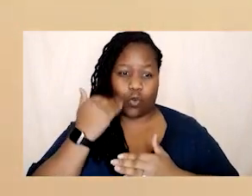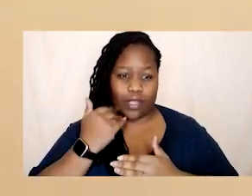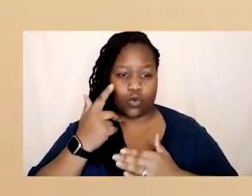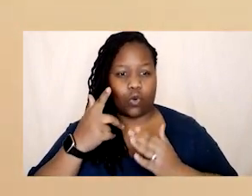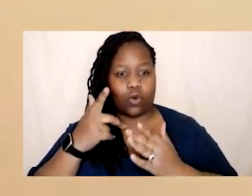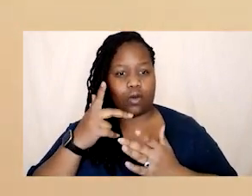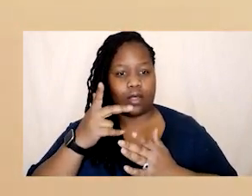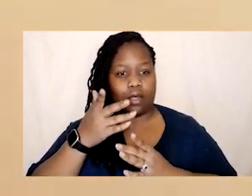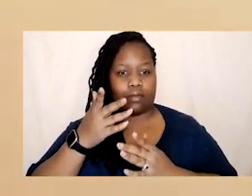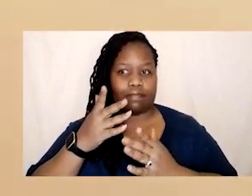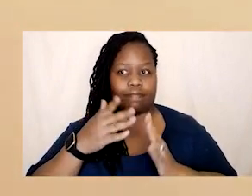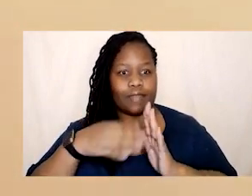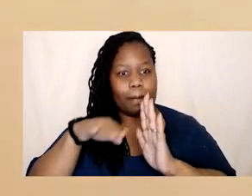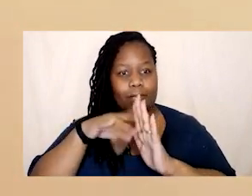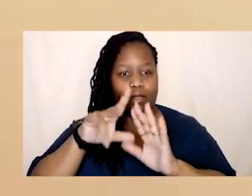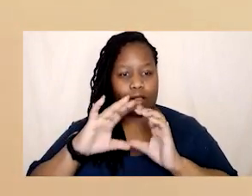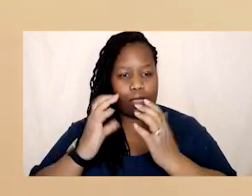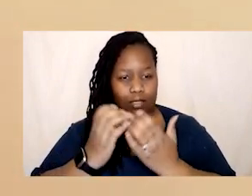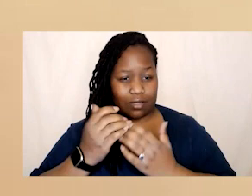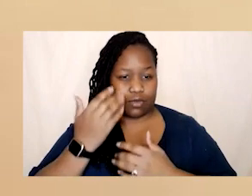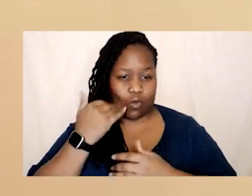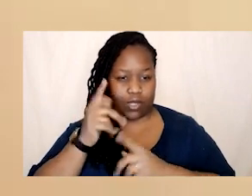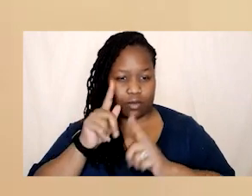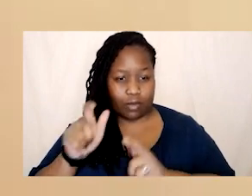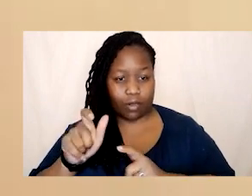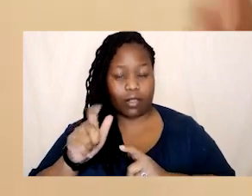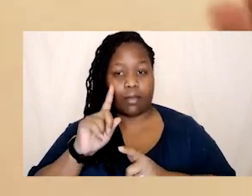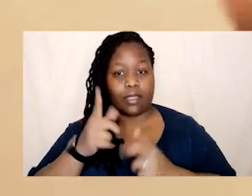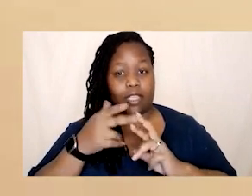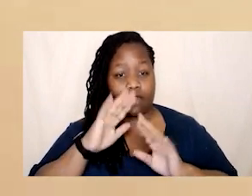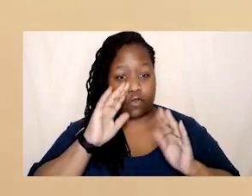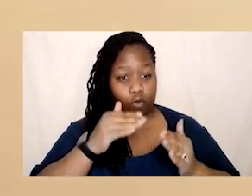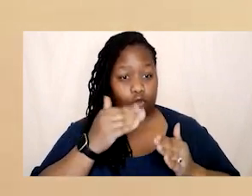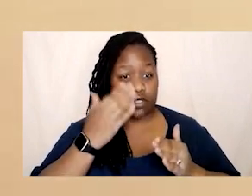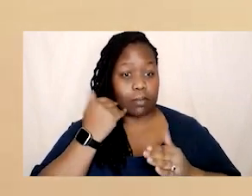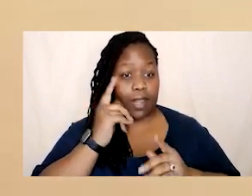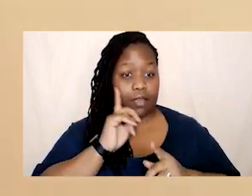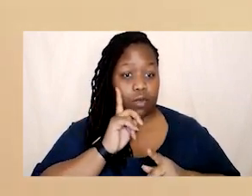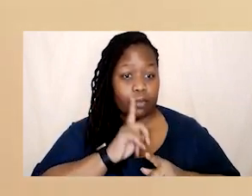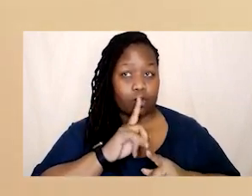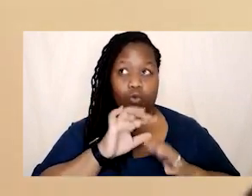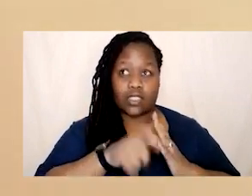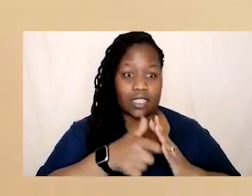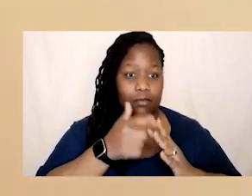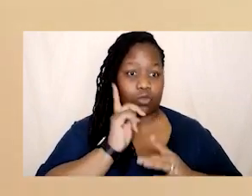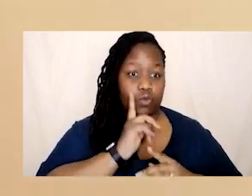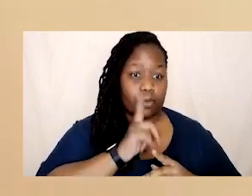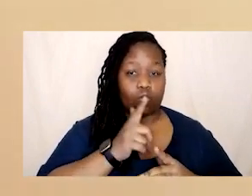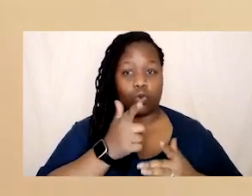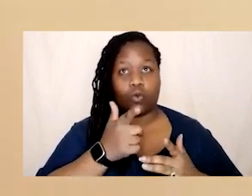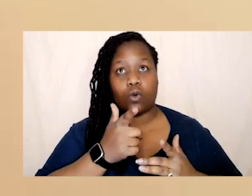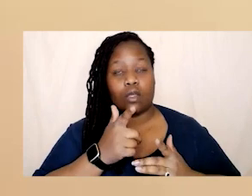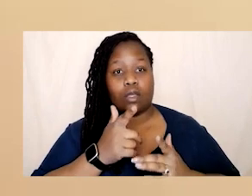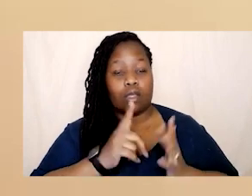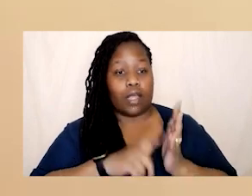um and black women are constantly or disabled people lgbt people are constantly having